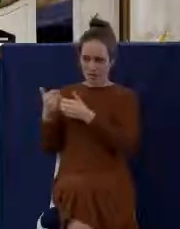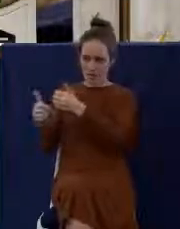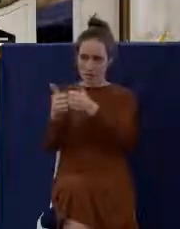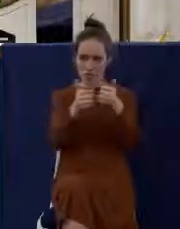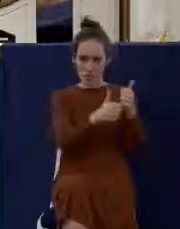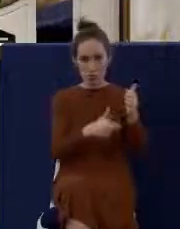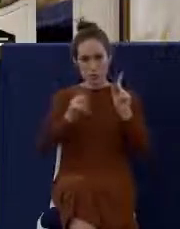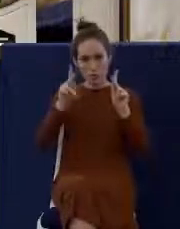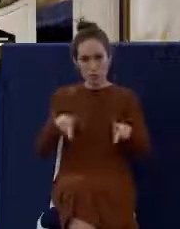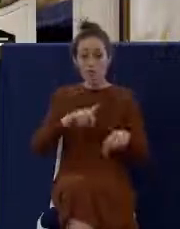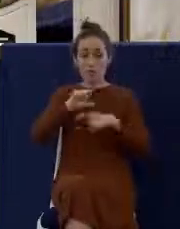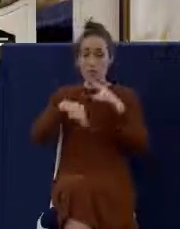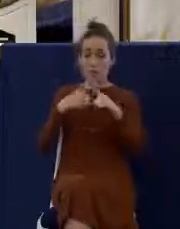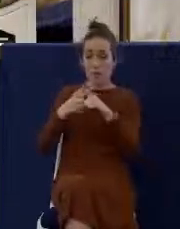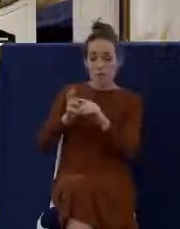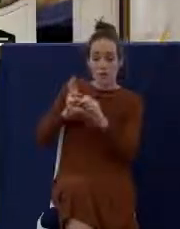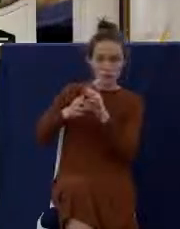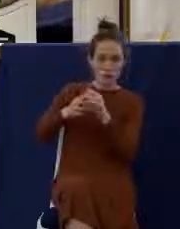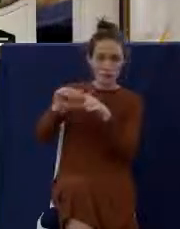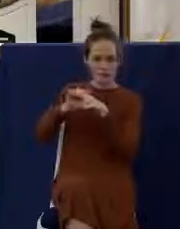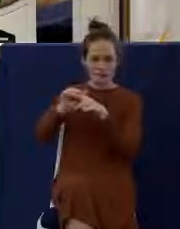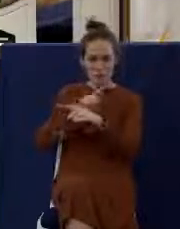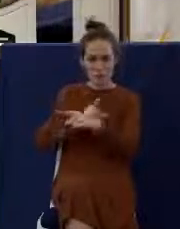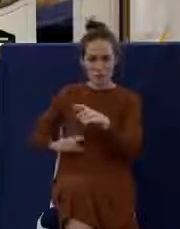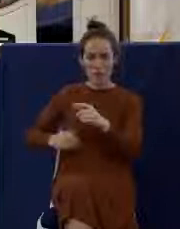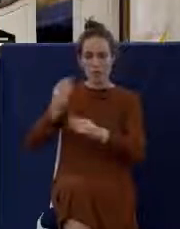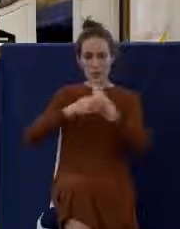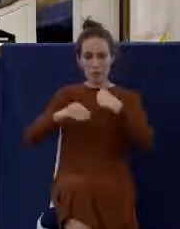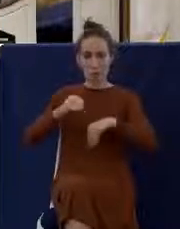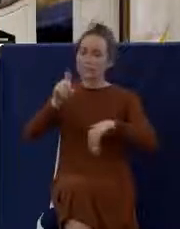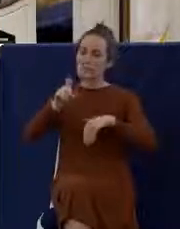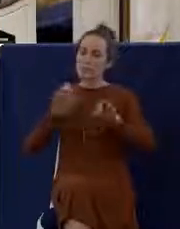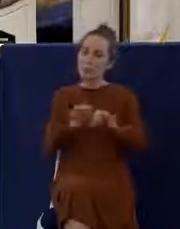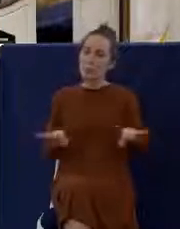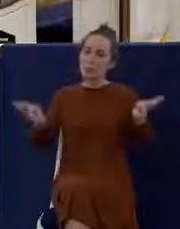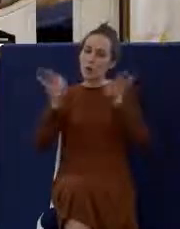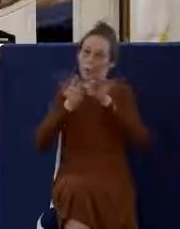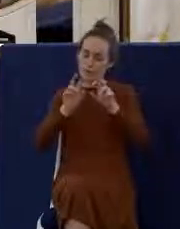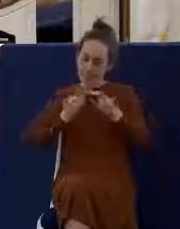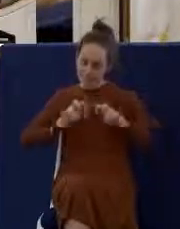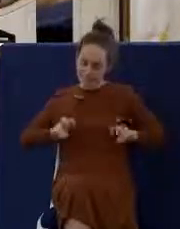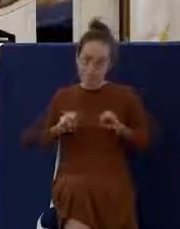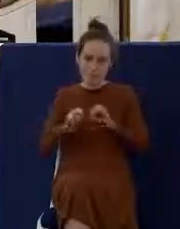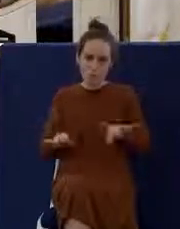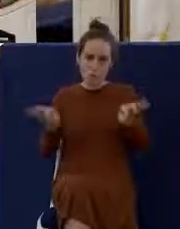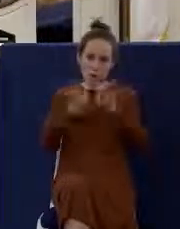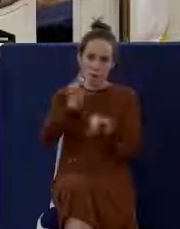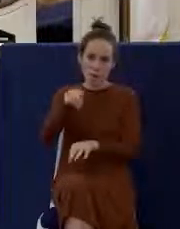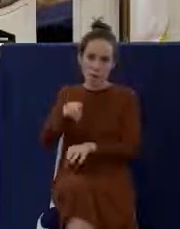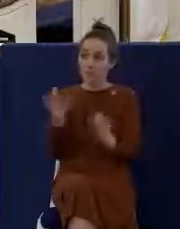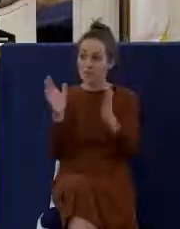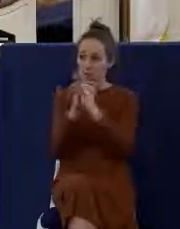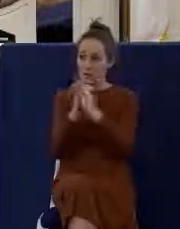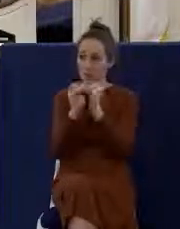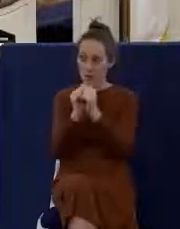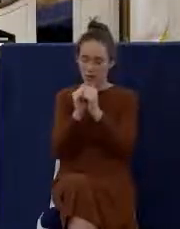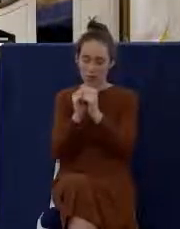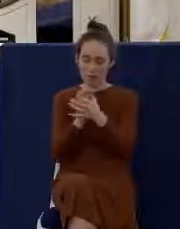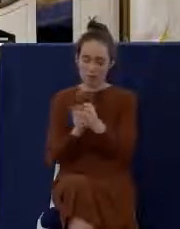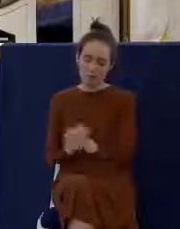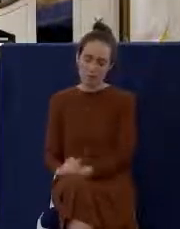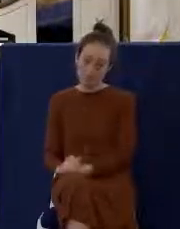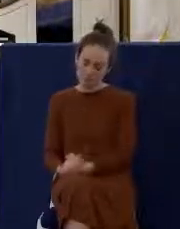we come in a worthy way. Let's bow for prayer together. Ask our men to get in position as we